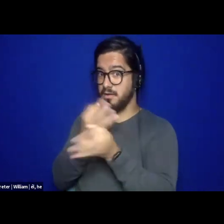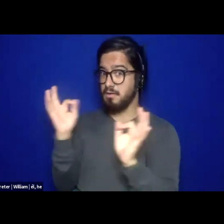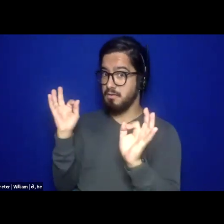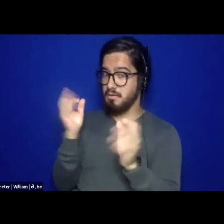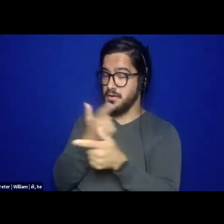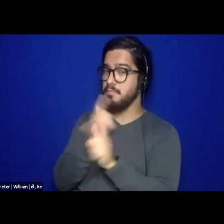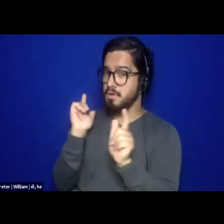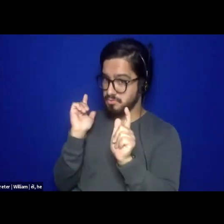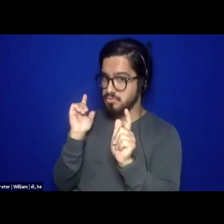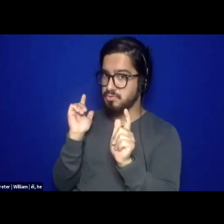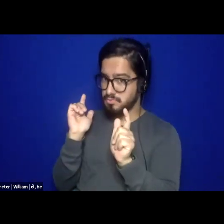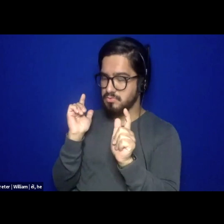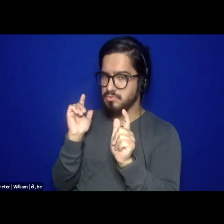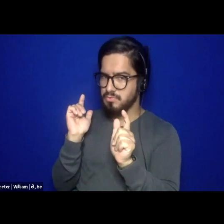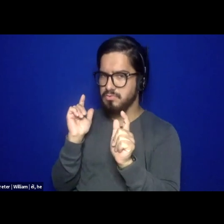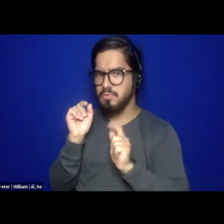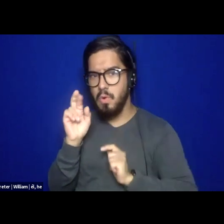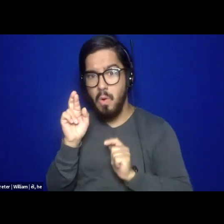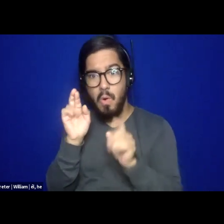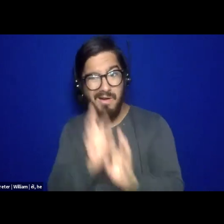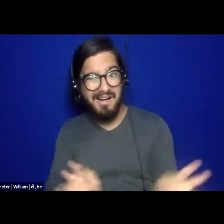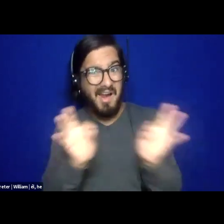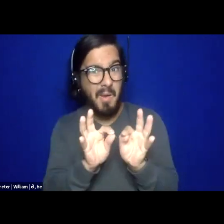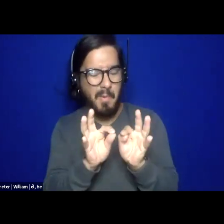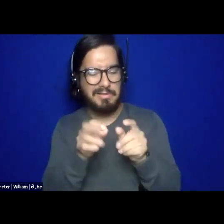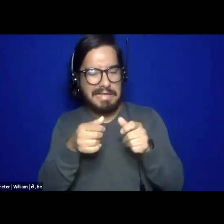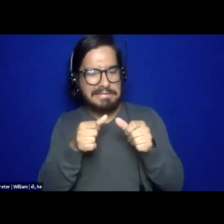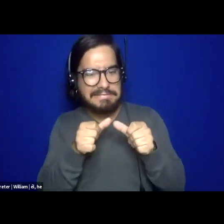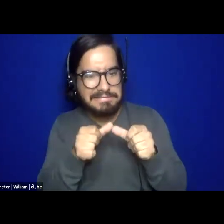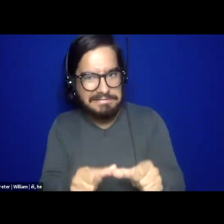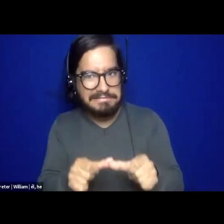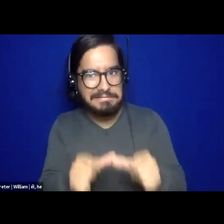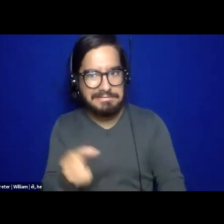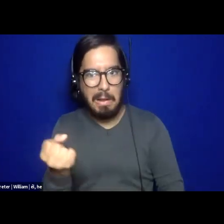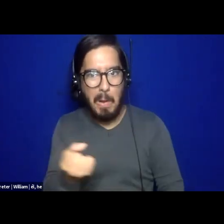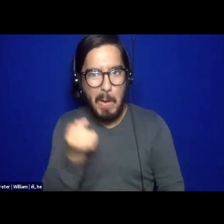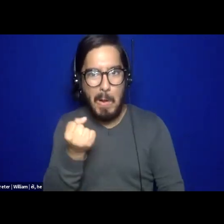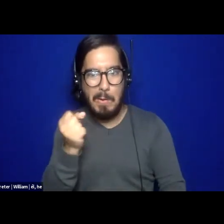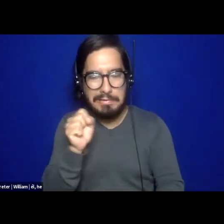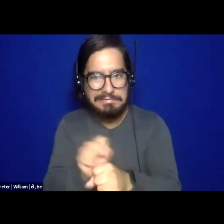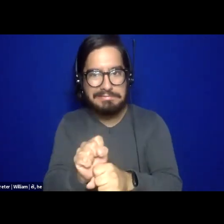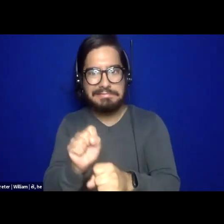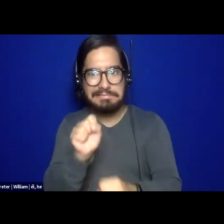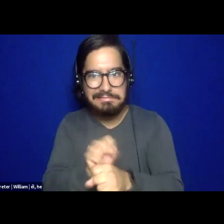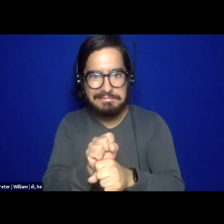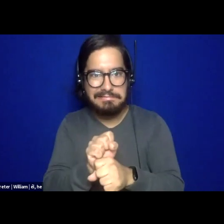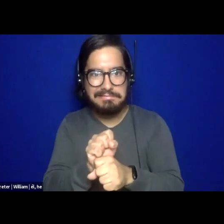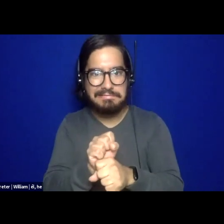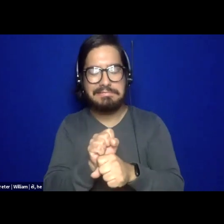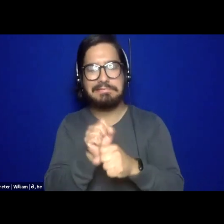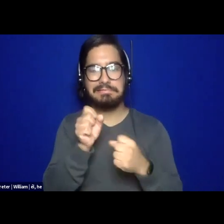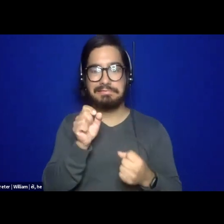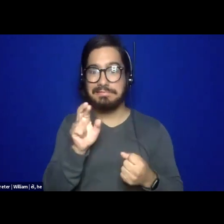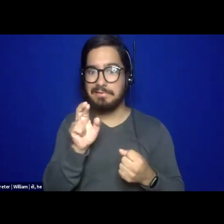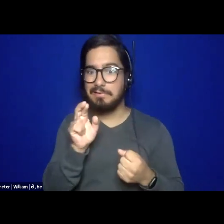important to uphold whatever professionalism our social work tells us to uphold or tells us that is